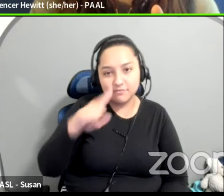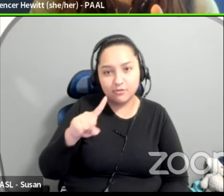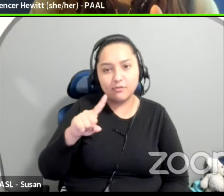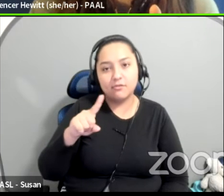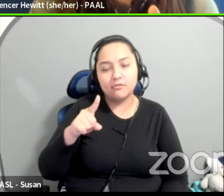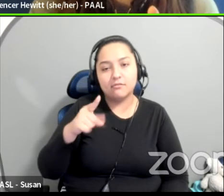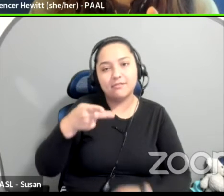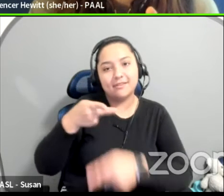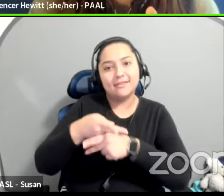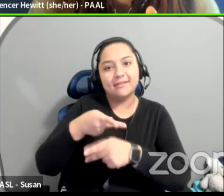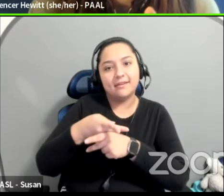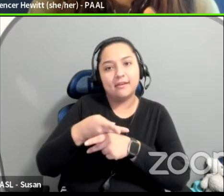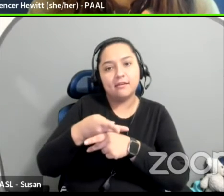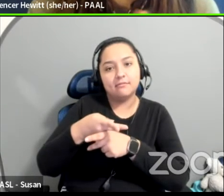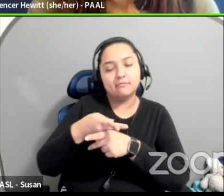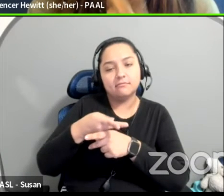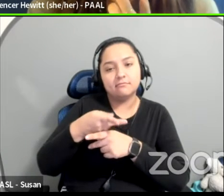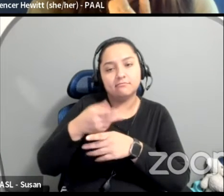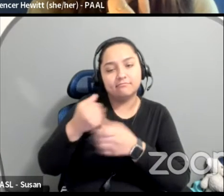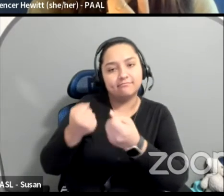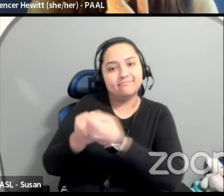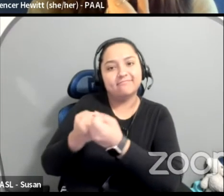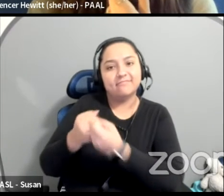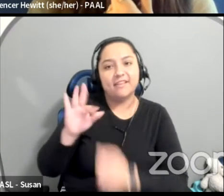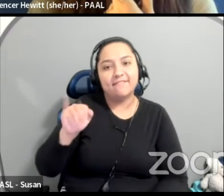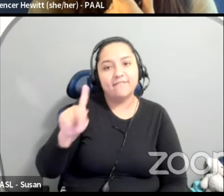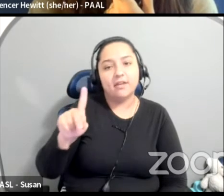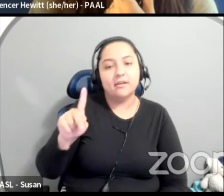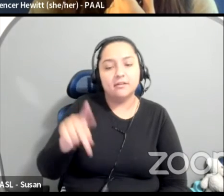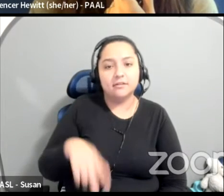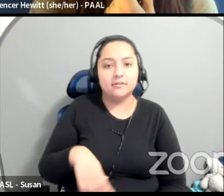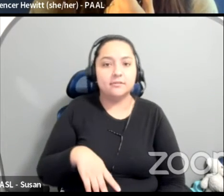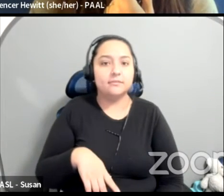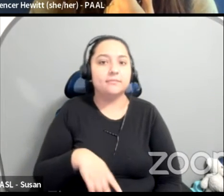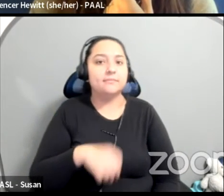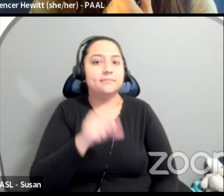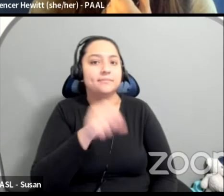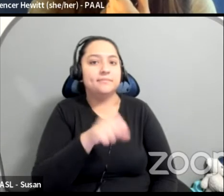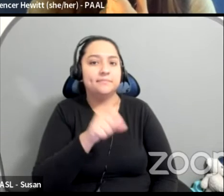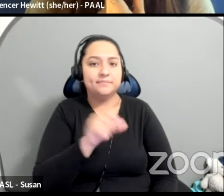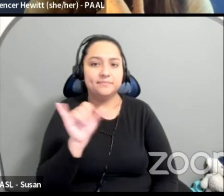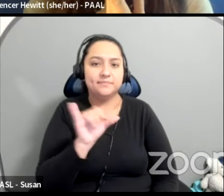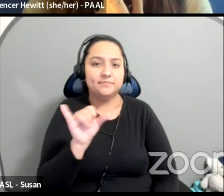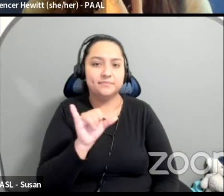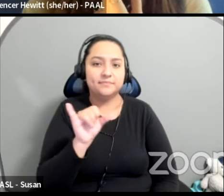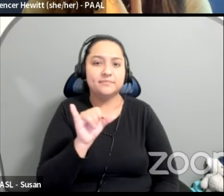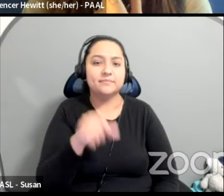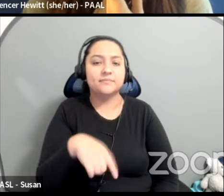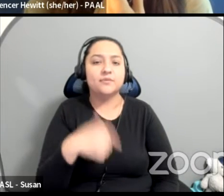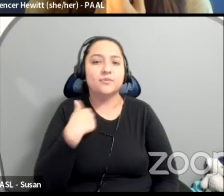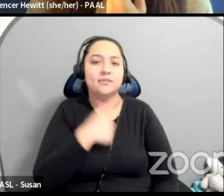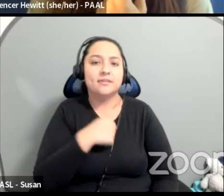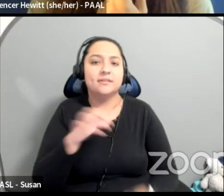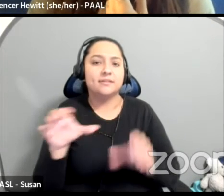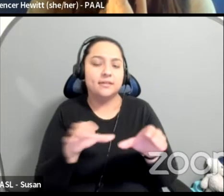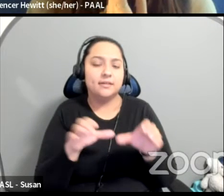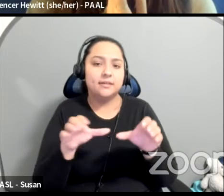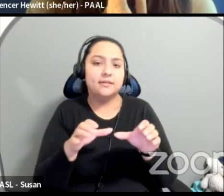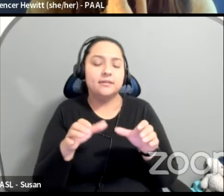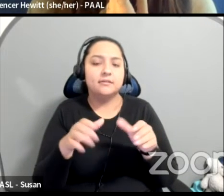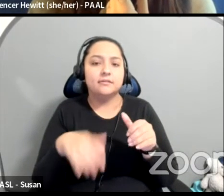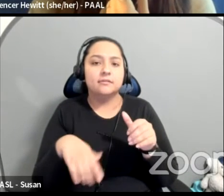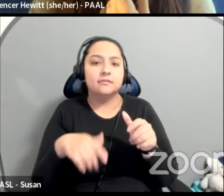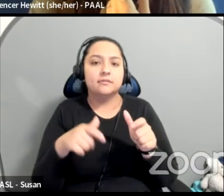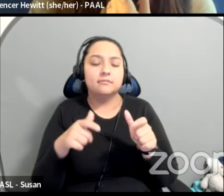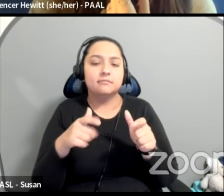that's, that's successful. Um, just to, just to say this, we also did like a beautiful piece because we were giving a lot of playwright